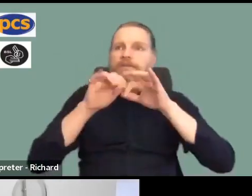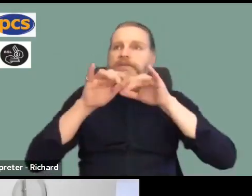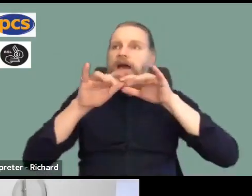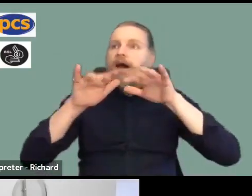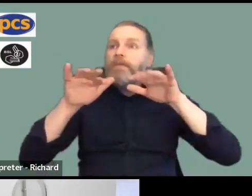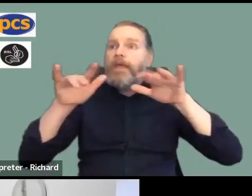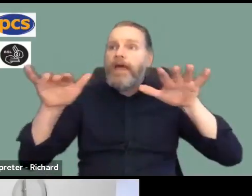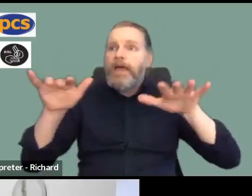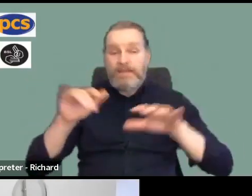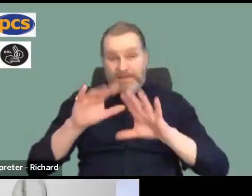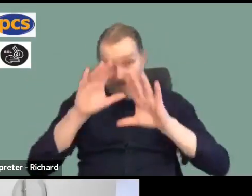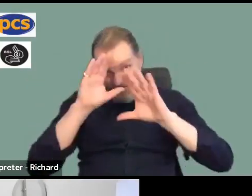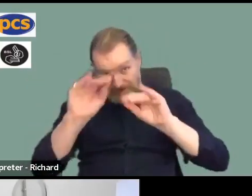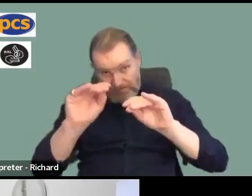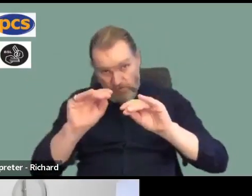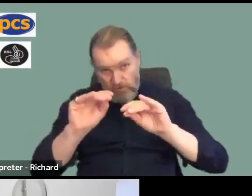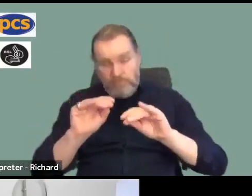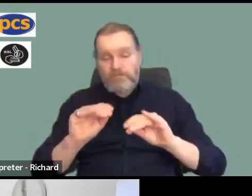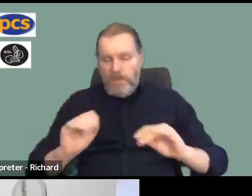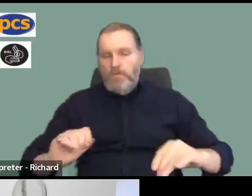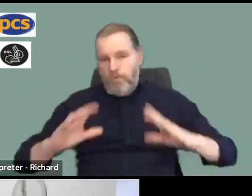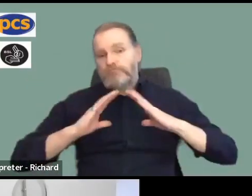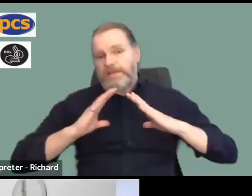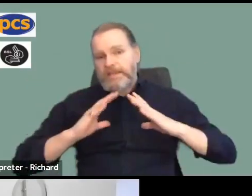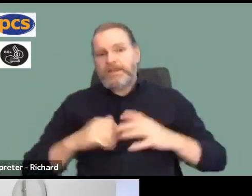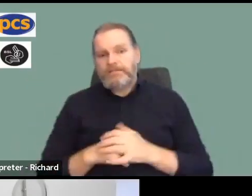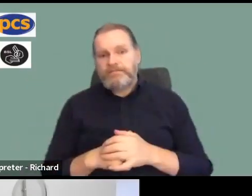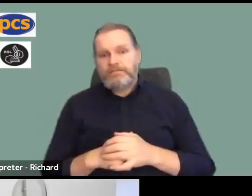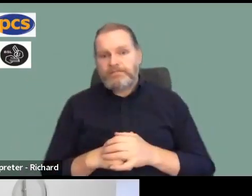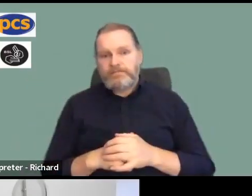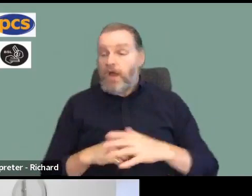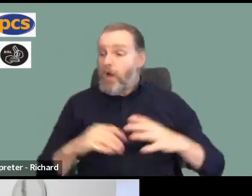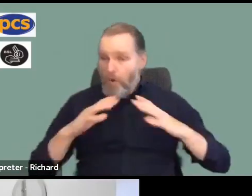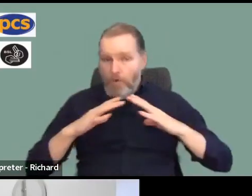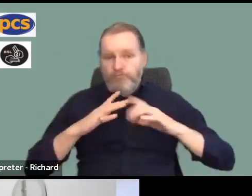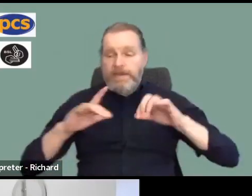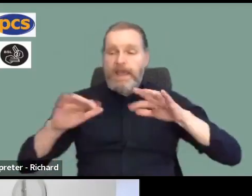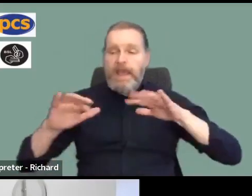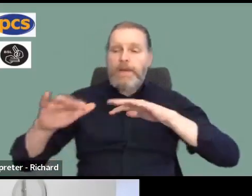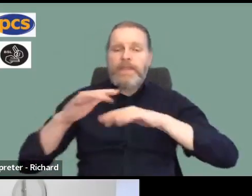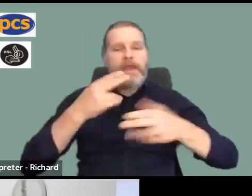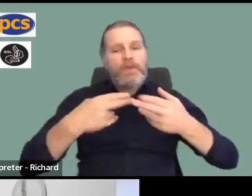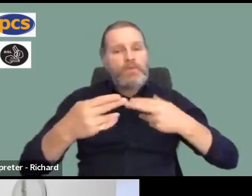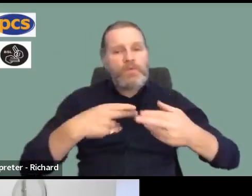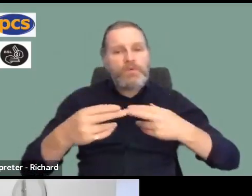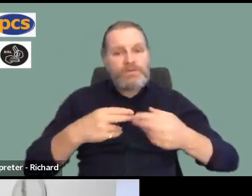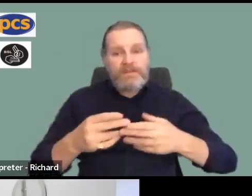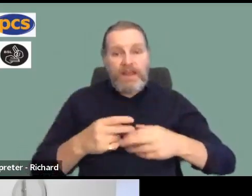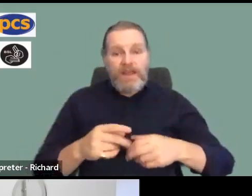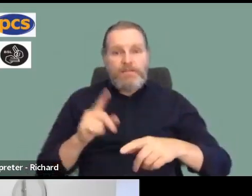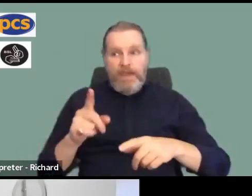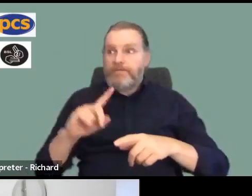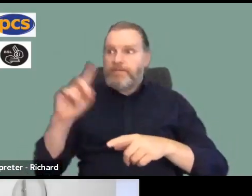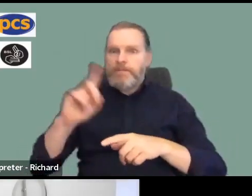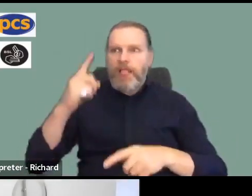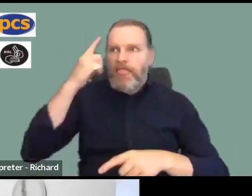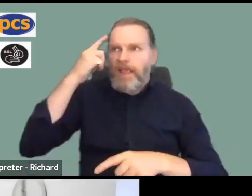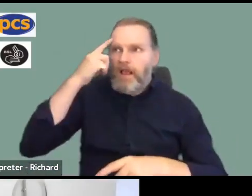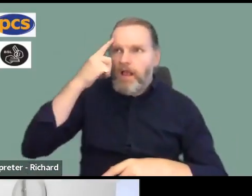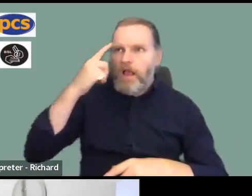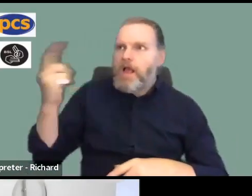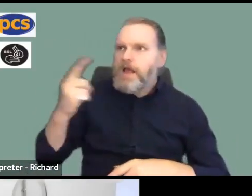people that we're getting all that ready. We're already getting some coverage, but what makes the difference or not is if they think there's going to be a strike in truth.